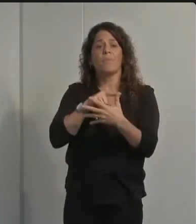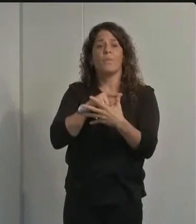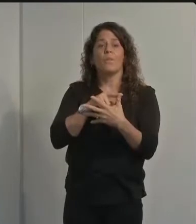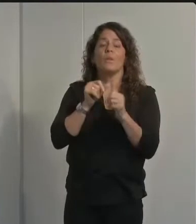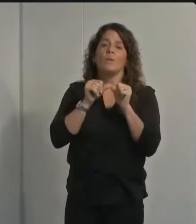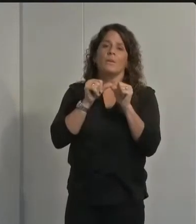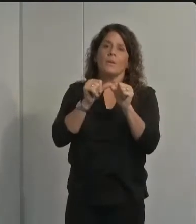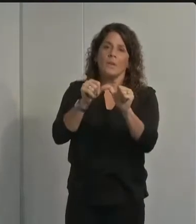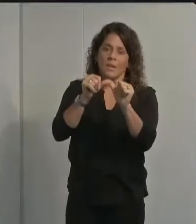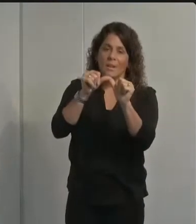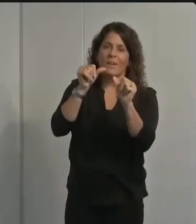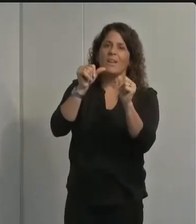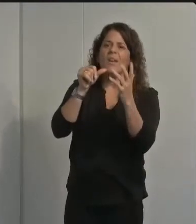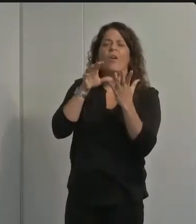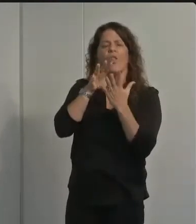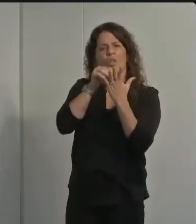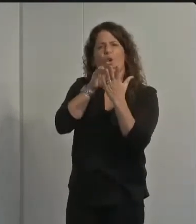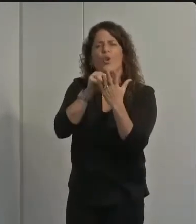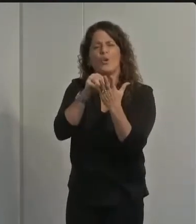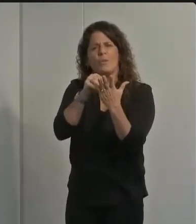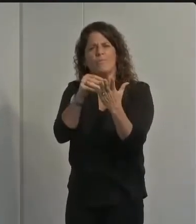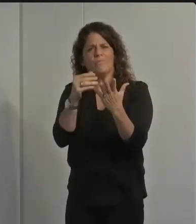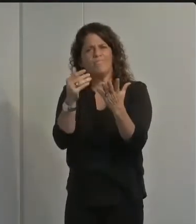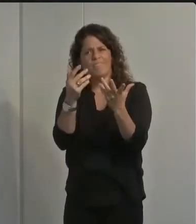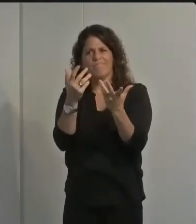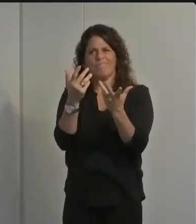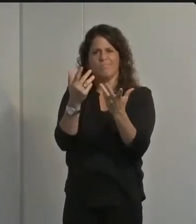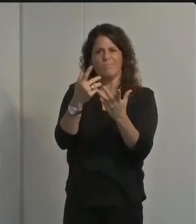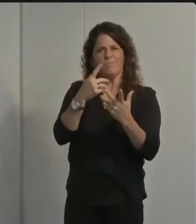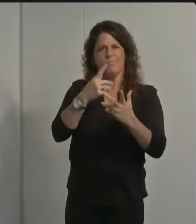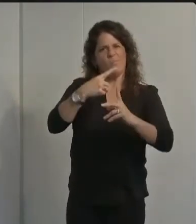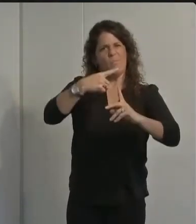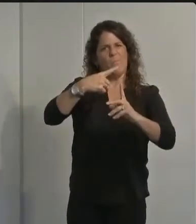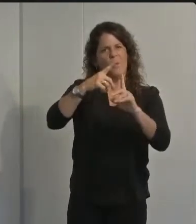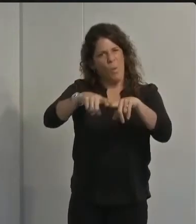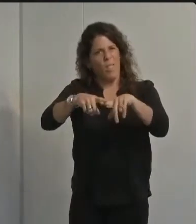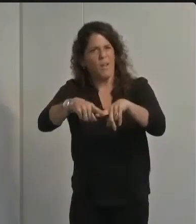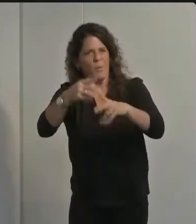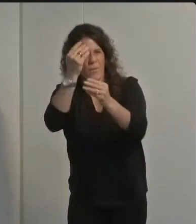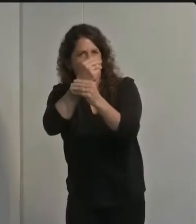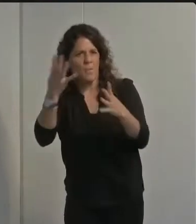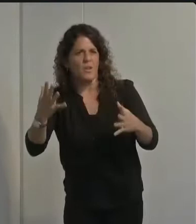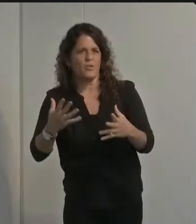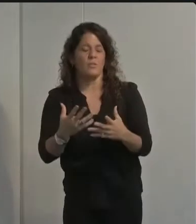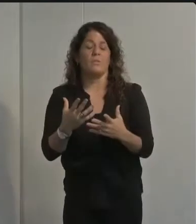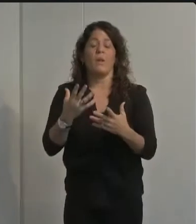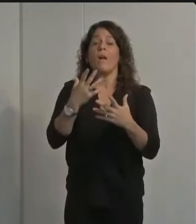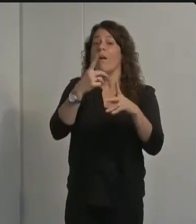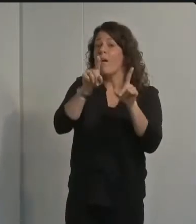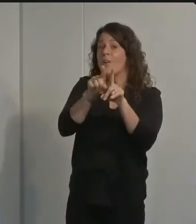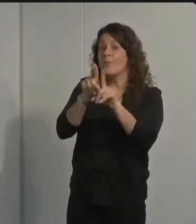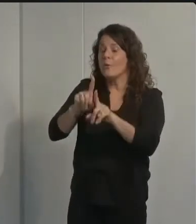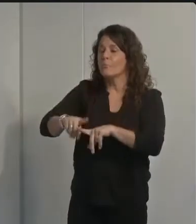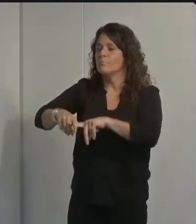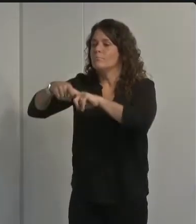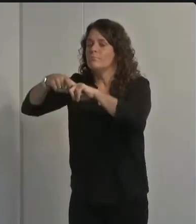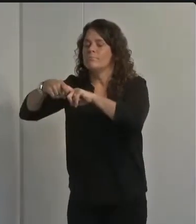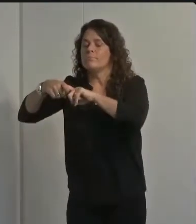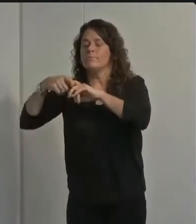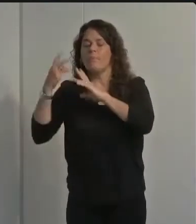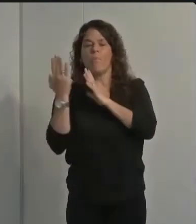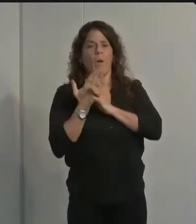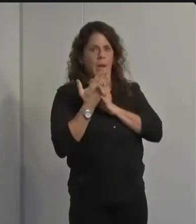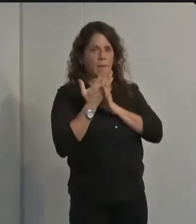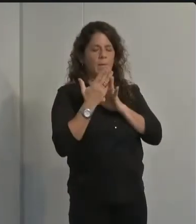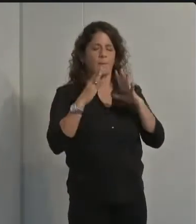with reliable information and to take a break from incoming information when you need to the